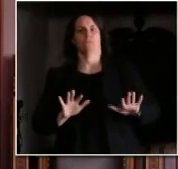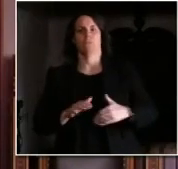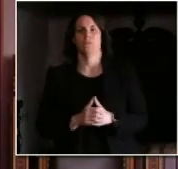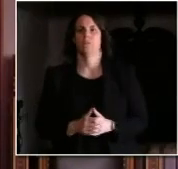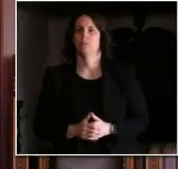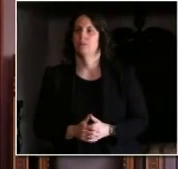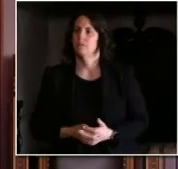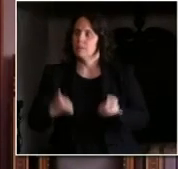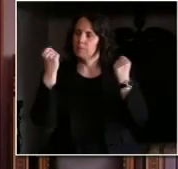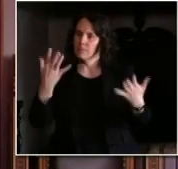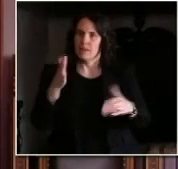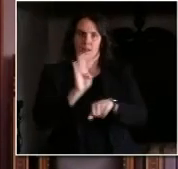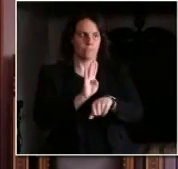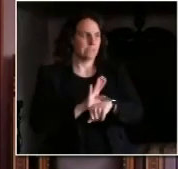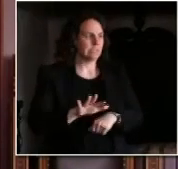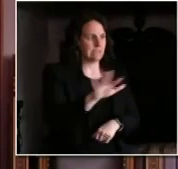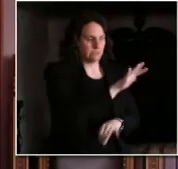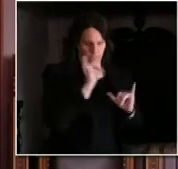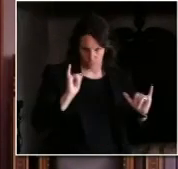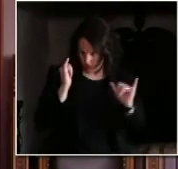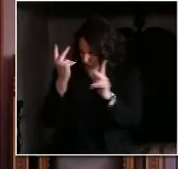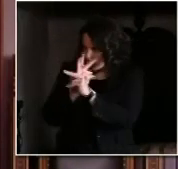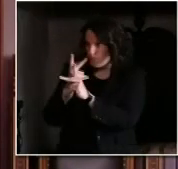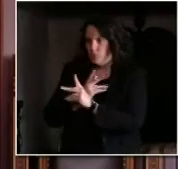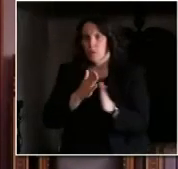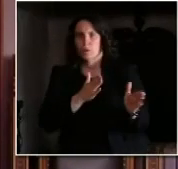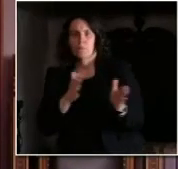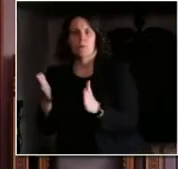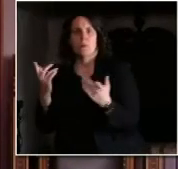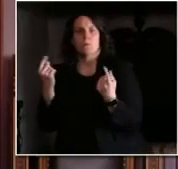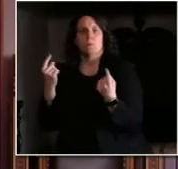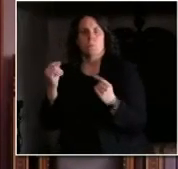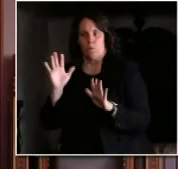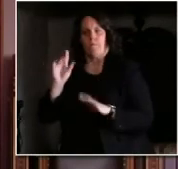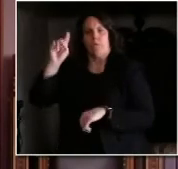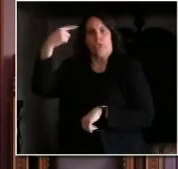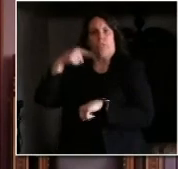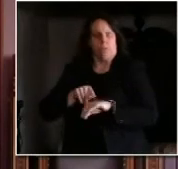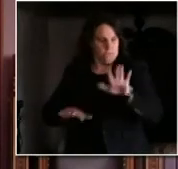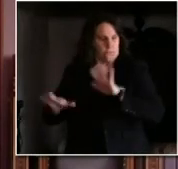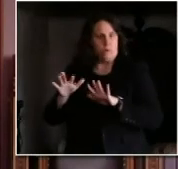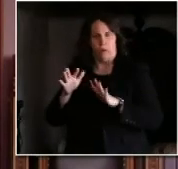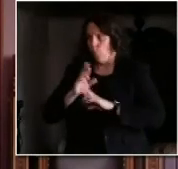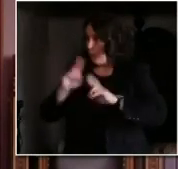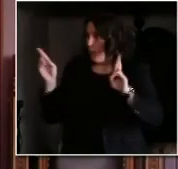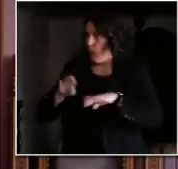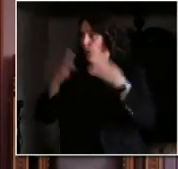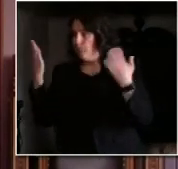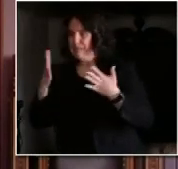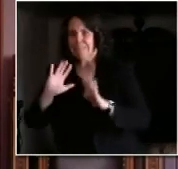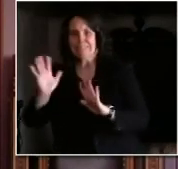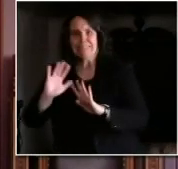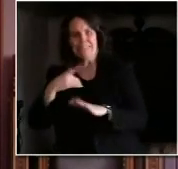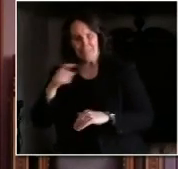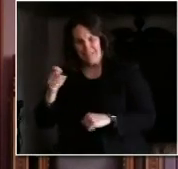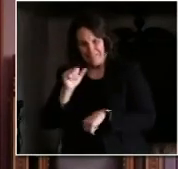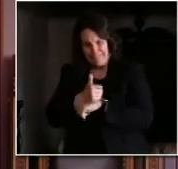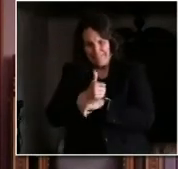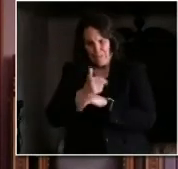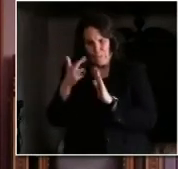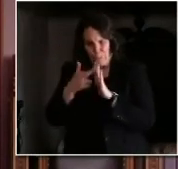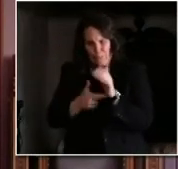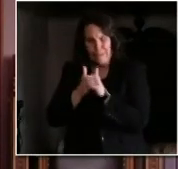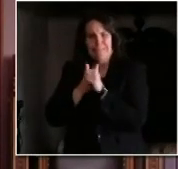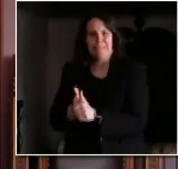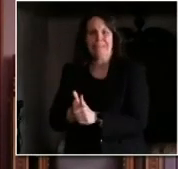that this will give even more time to thoughtfully plan out and be ready. and also just as